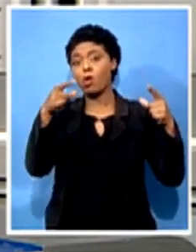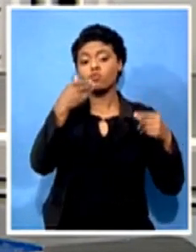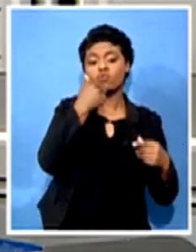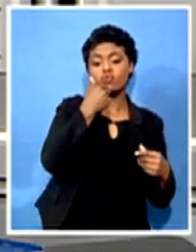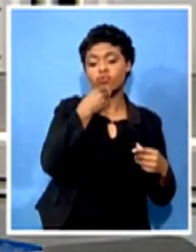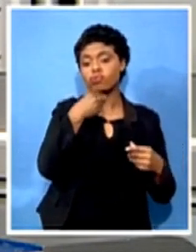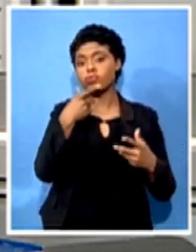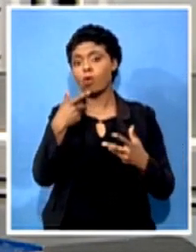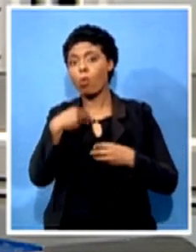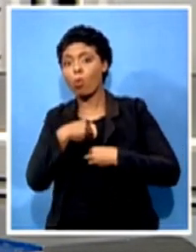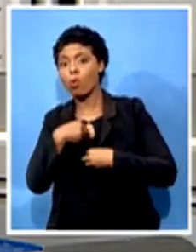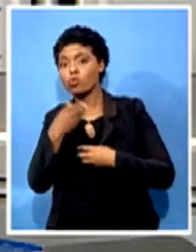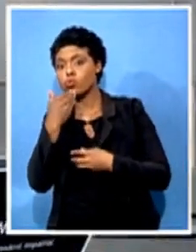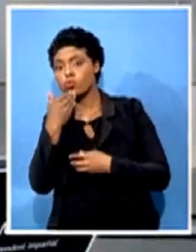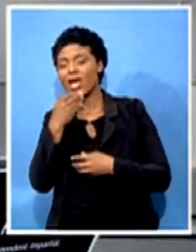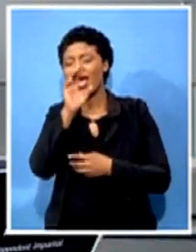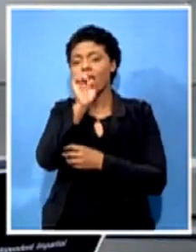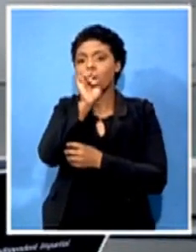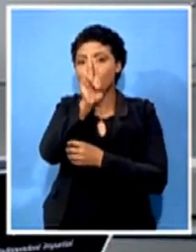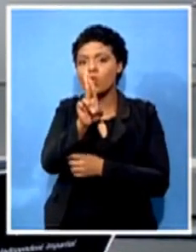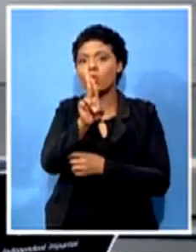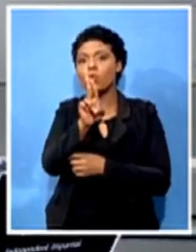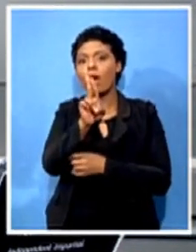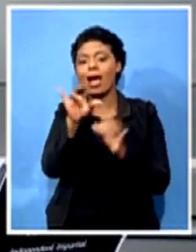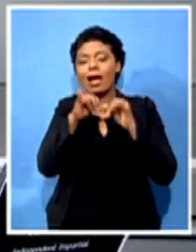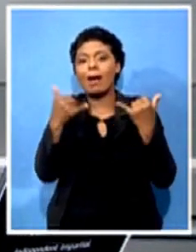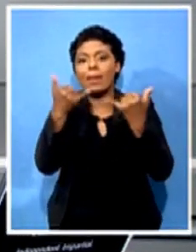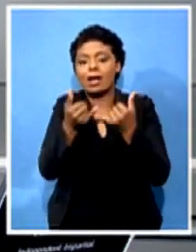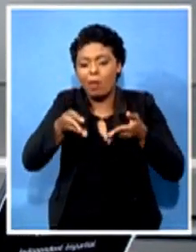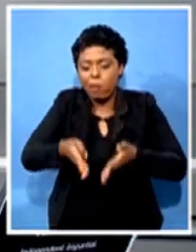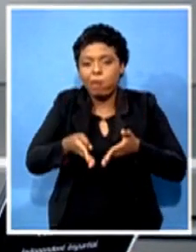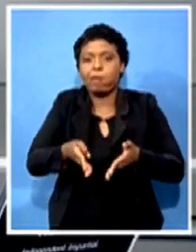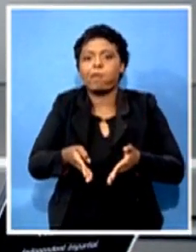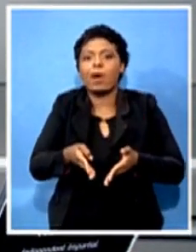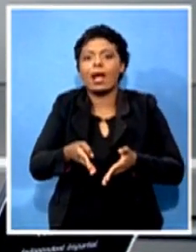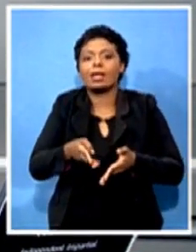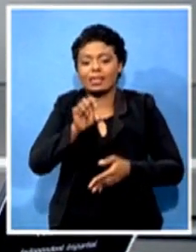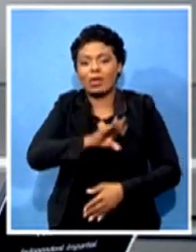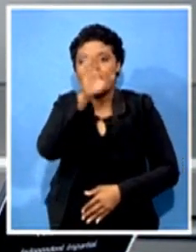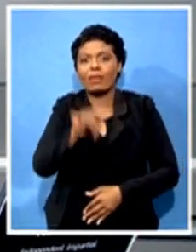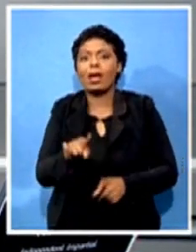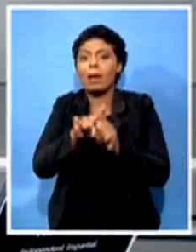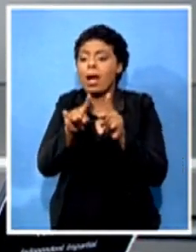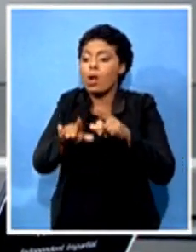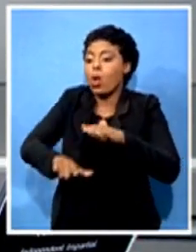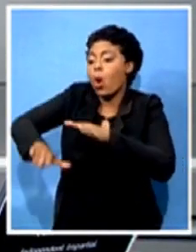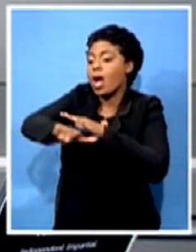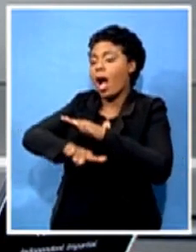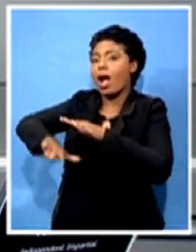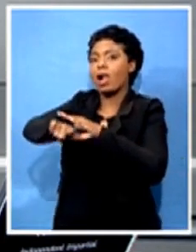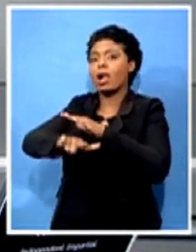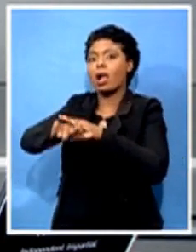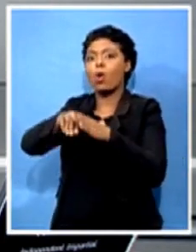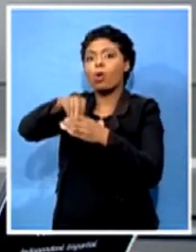active in South Africa. But what about local content requirements? What sort of impact is it having on certain